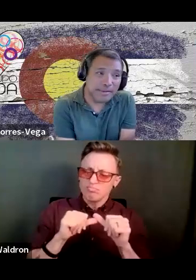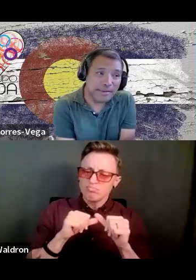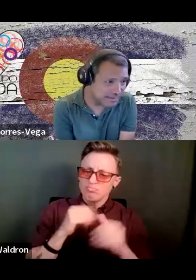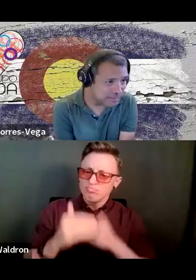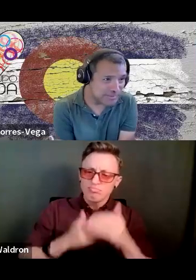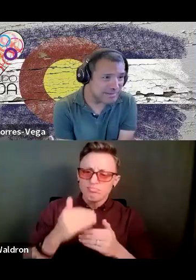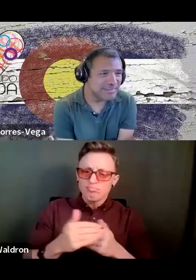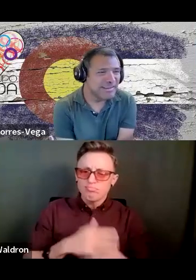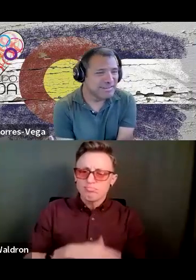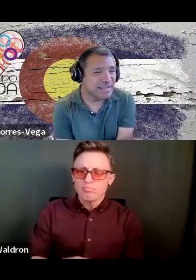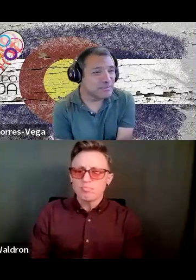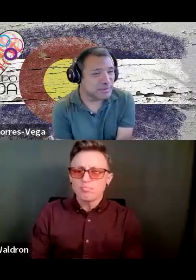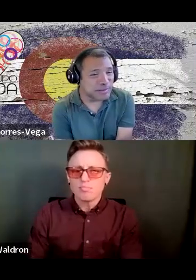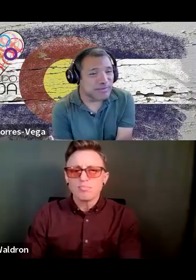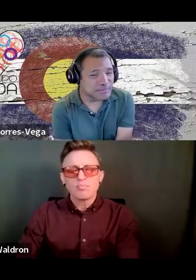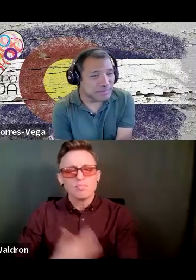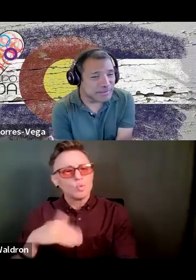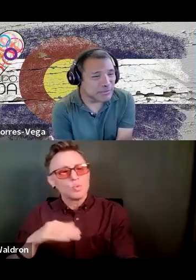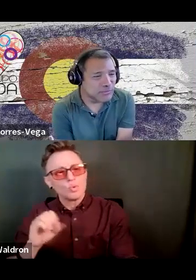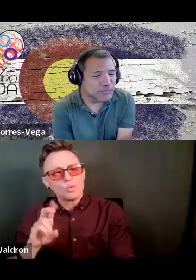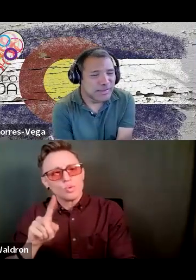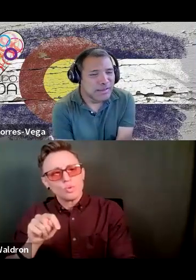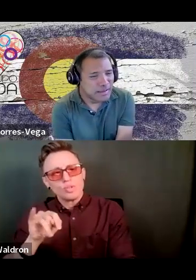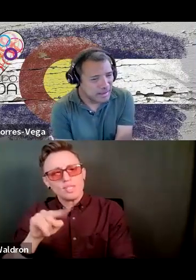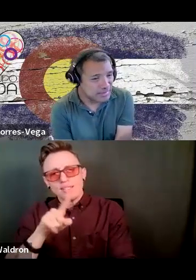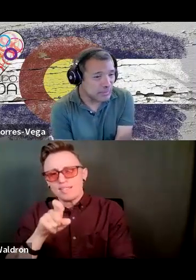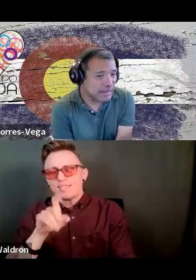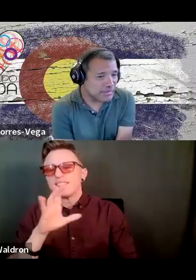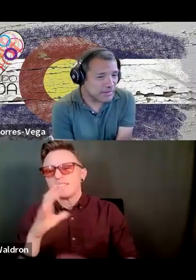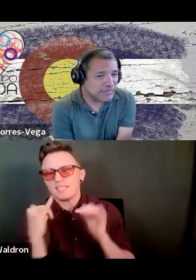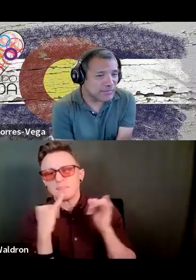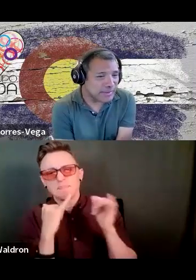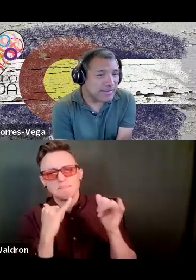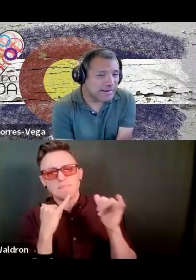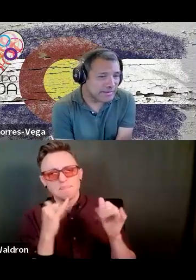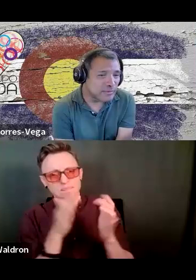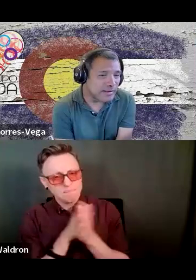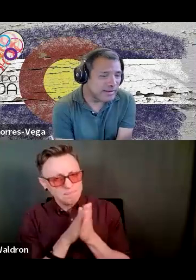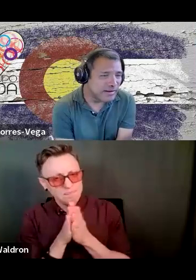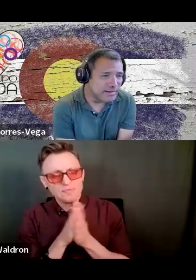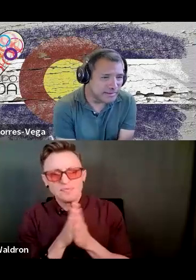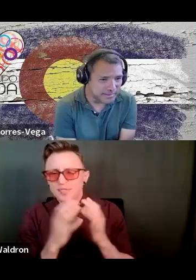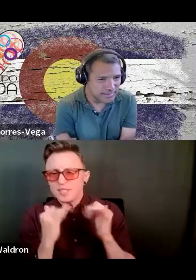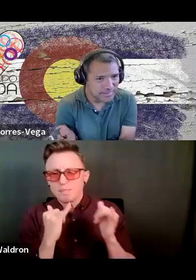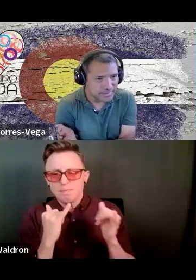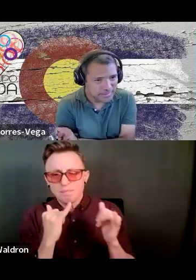Same here, reportees. That's what motivates me too. And I would like to hear from Edgar as well.